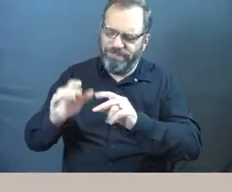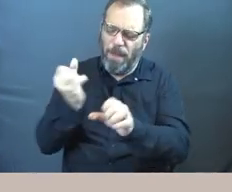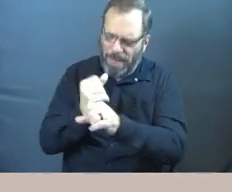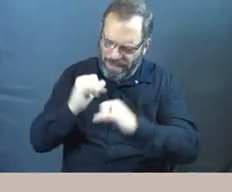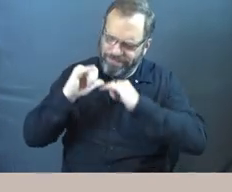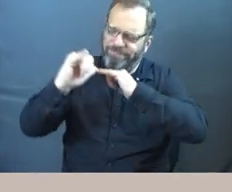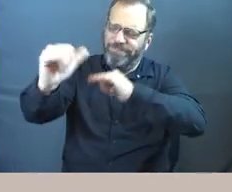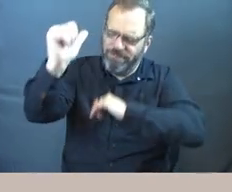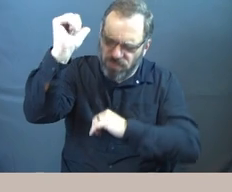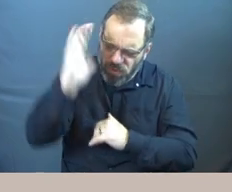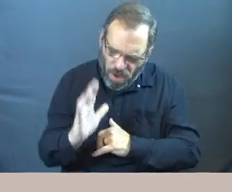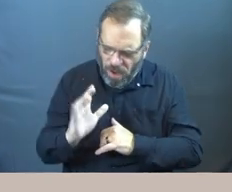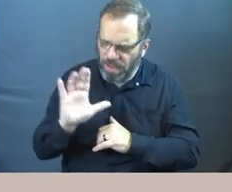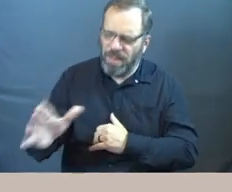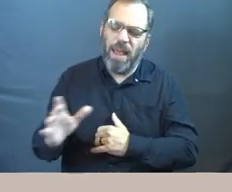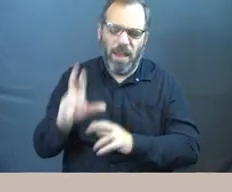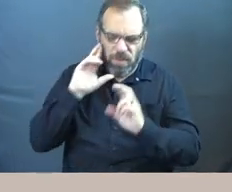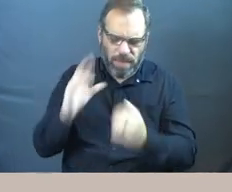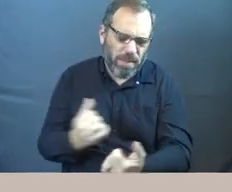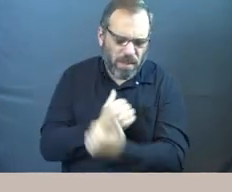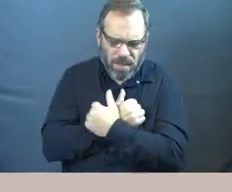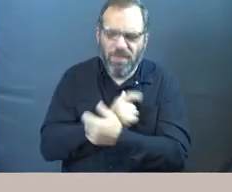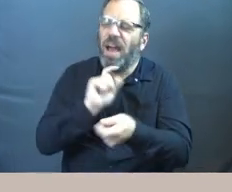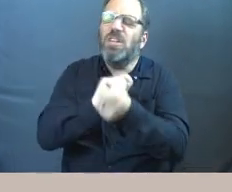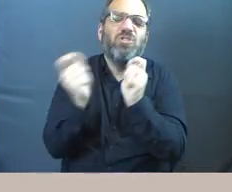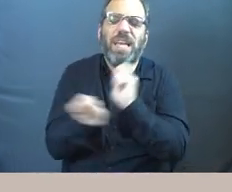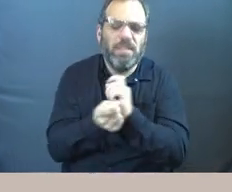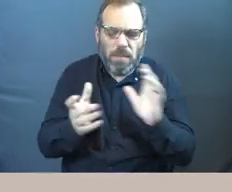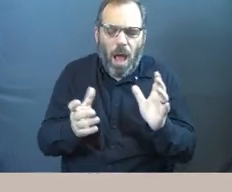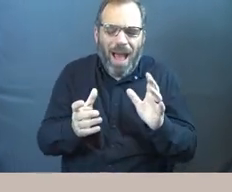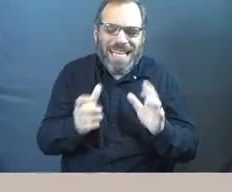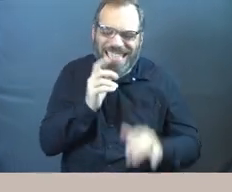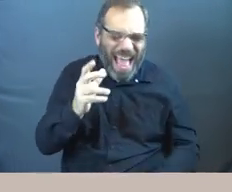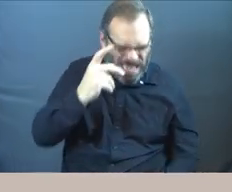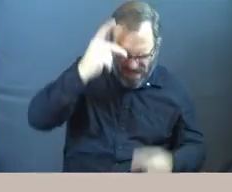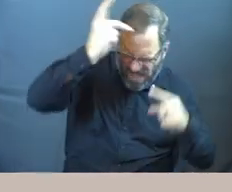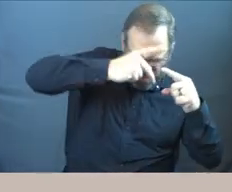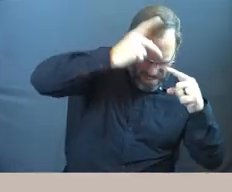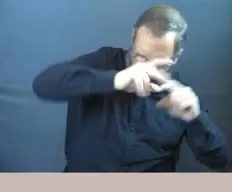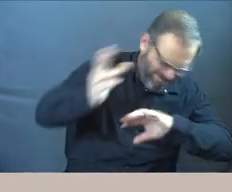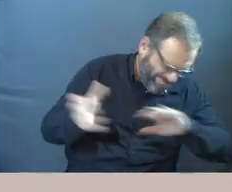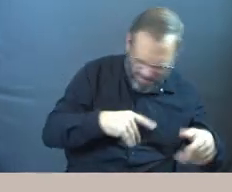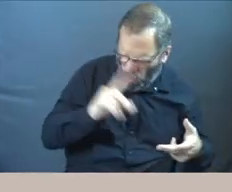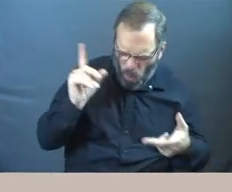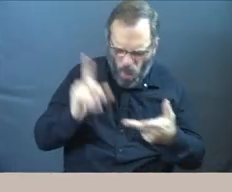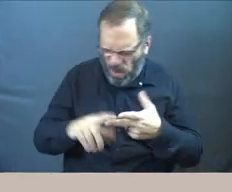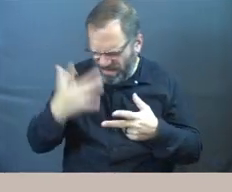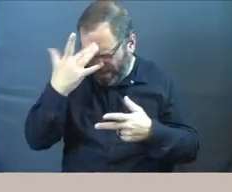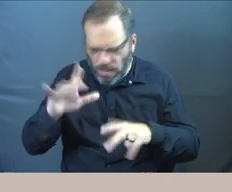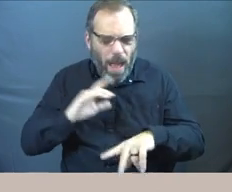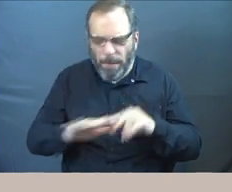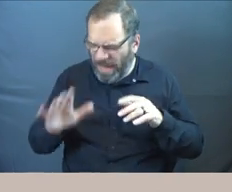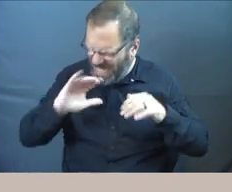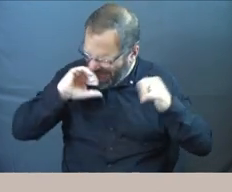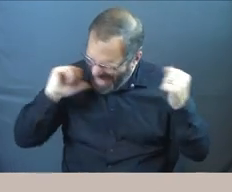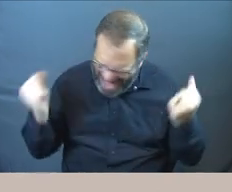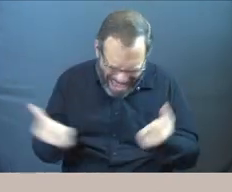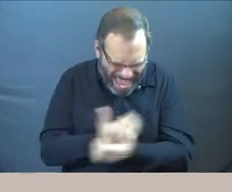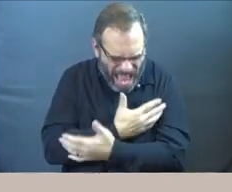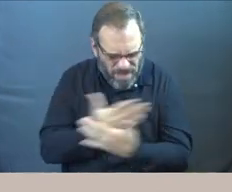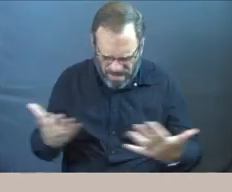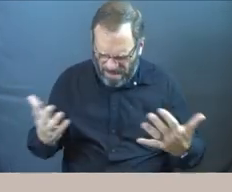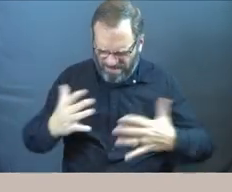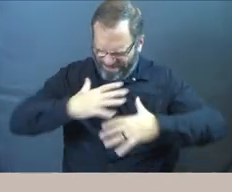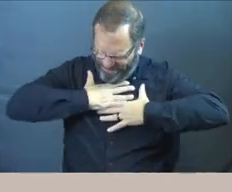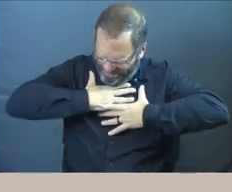and the love that they deserve. God, would you just change us, Lord? Not philosophically, Lord. Not at the high level. But God, in every single moment.